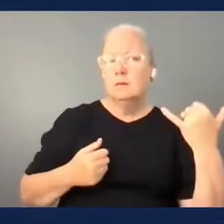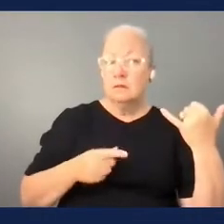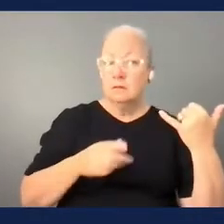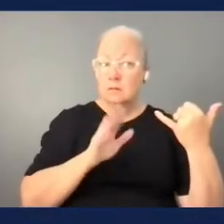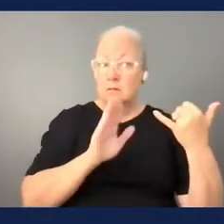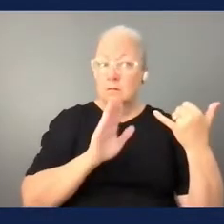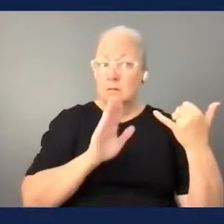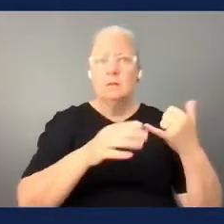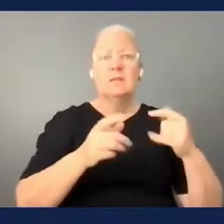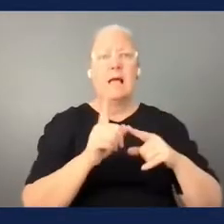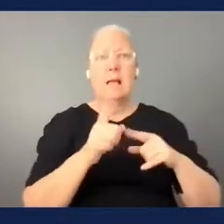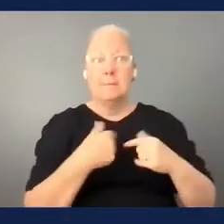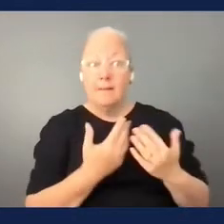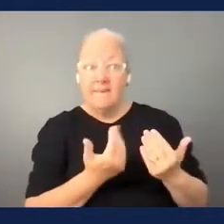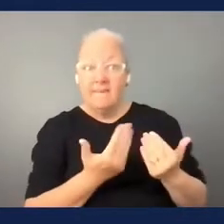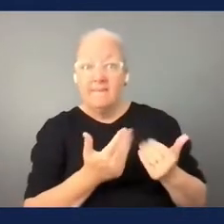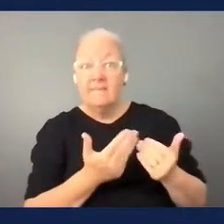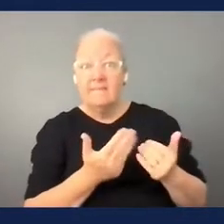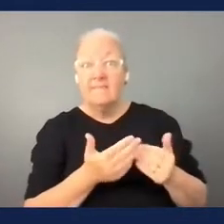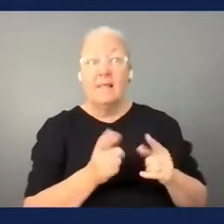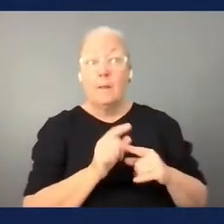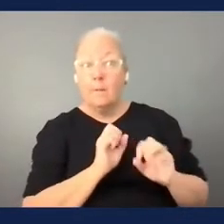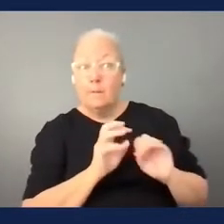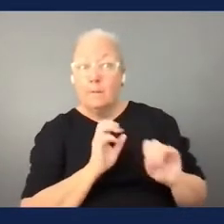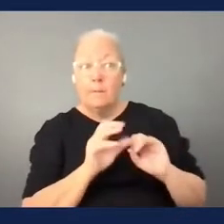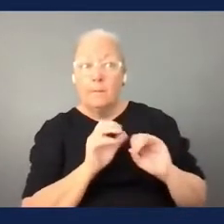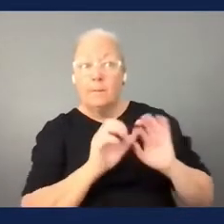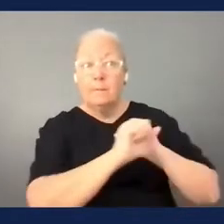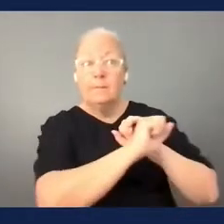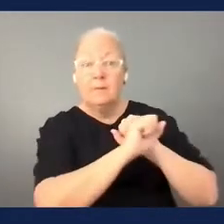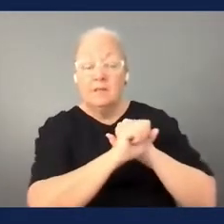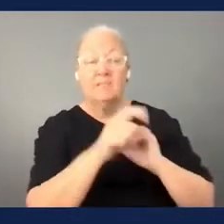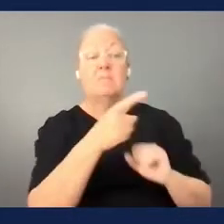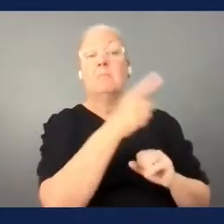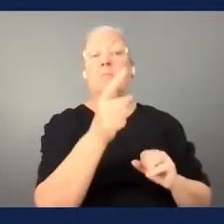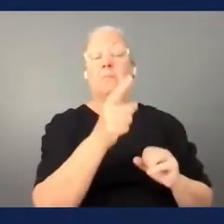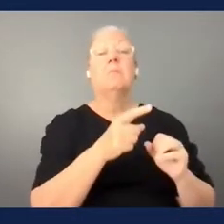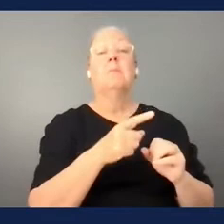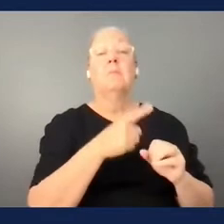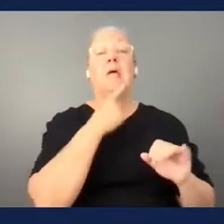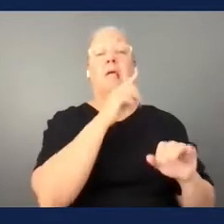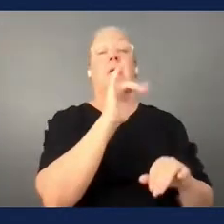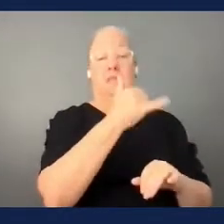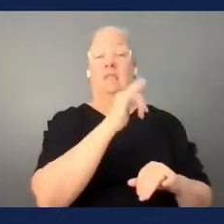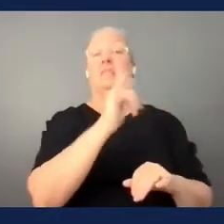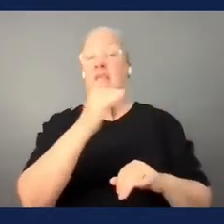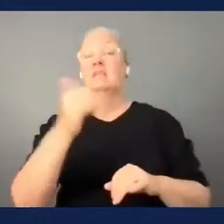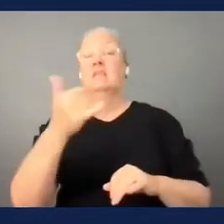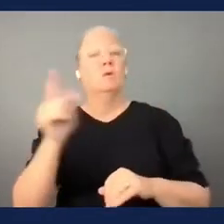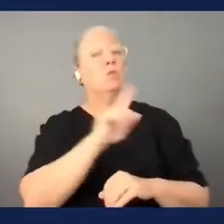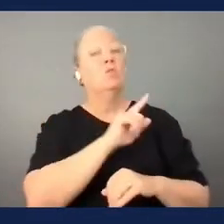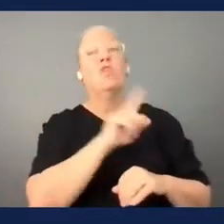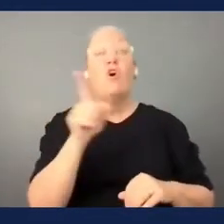need you to make it work nobody said no everyone realized that with the pandemic which has disproportionately impacted